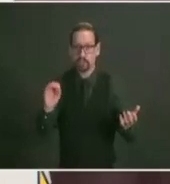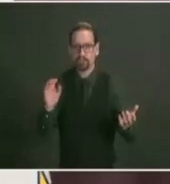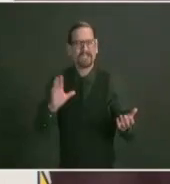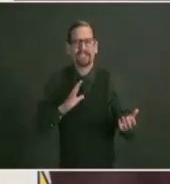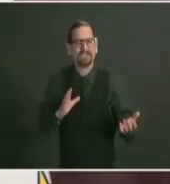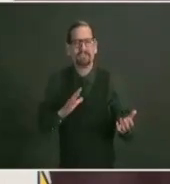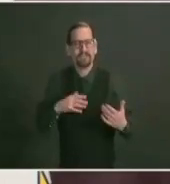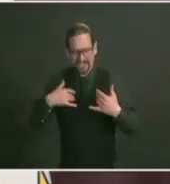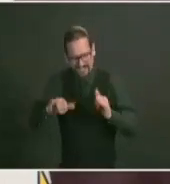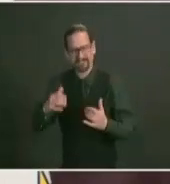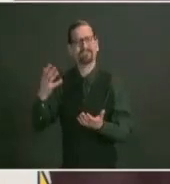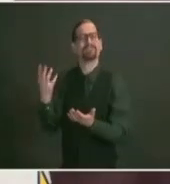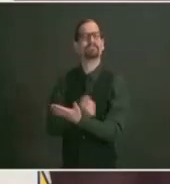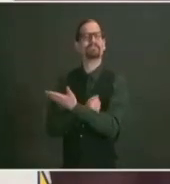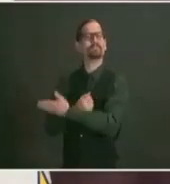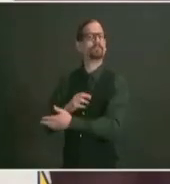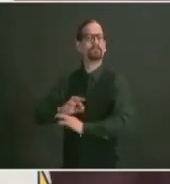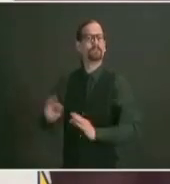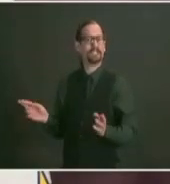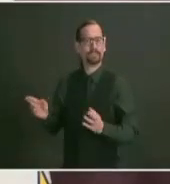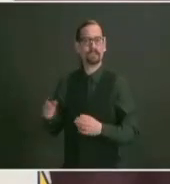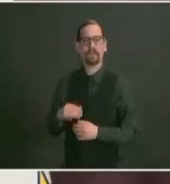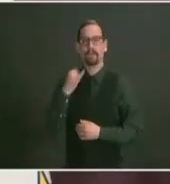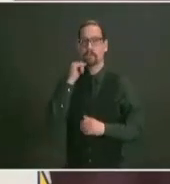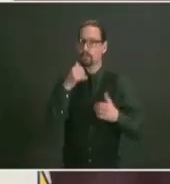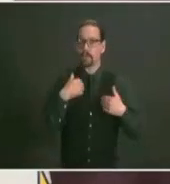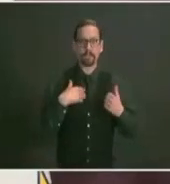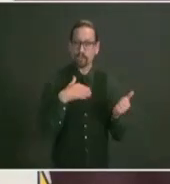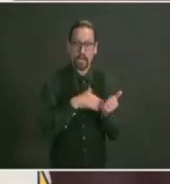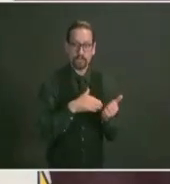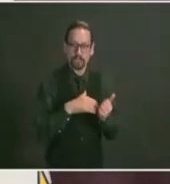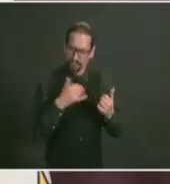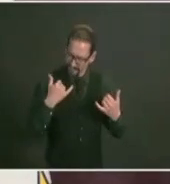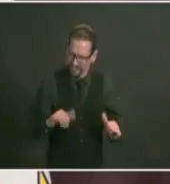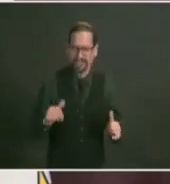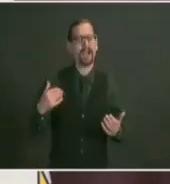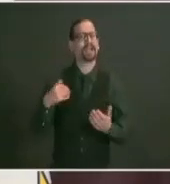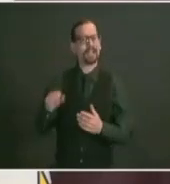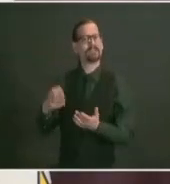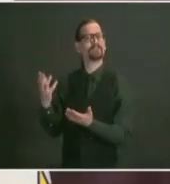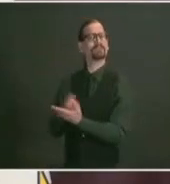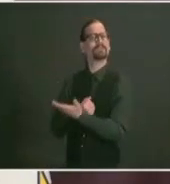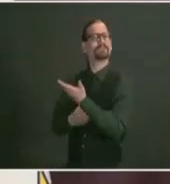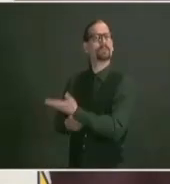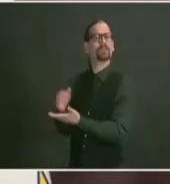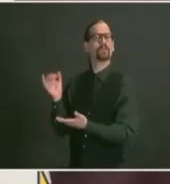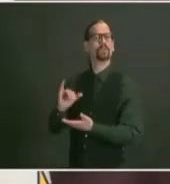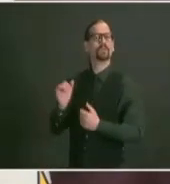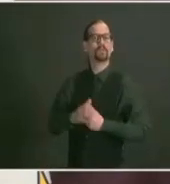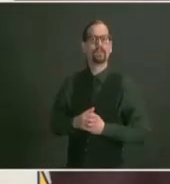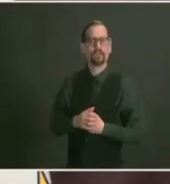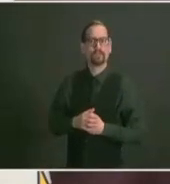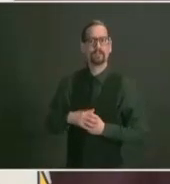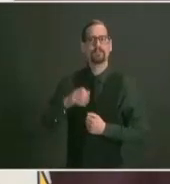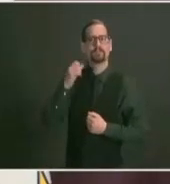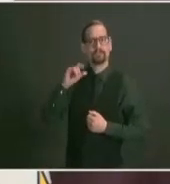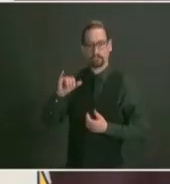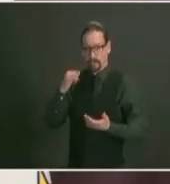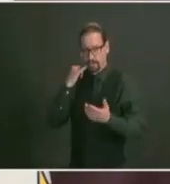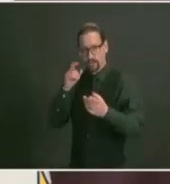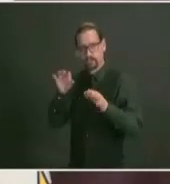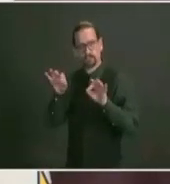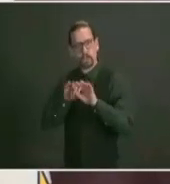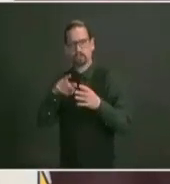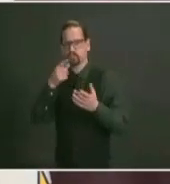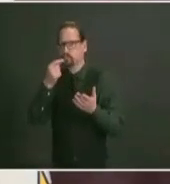it saves lives we want to make sure everyone who qualifies accesses treatment go to covid